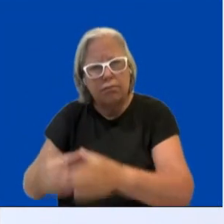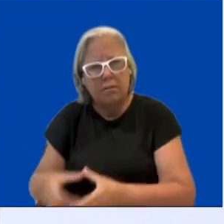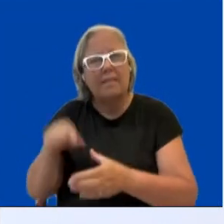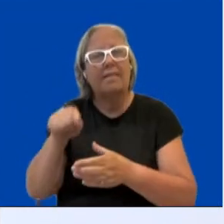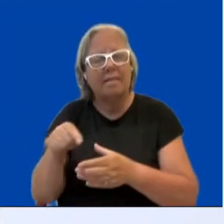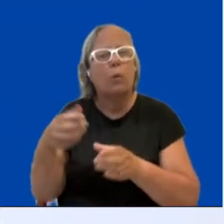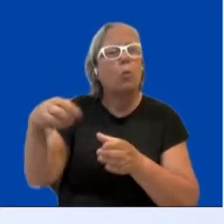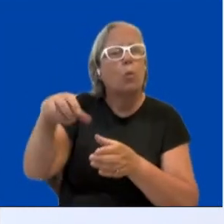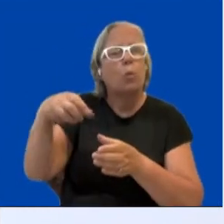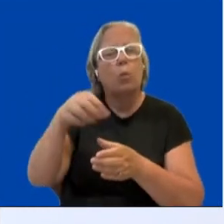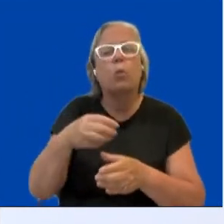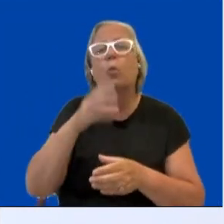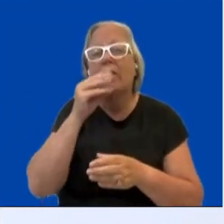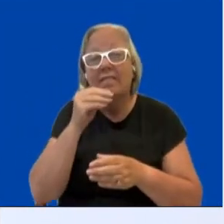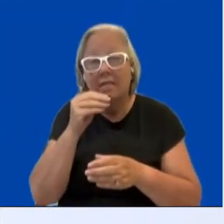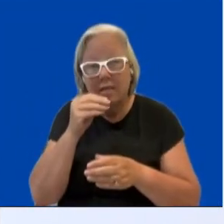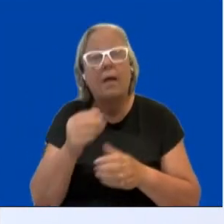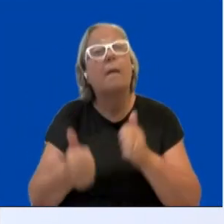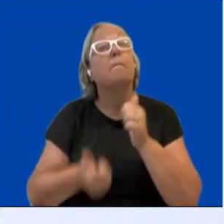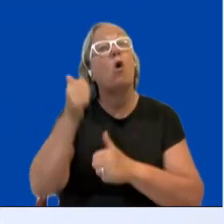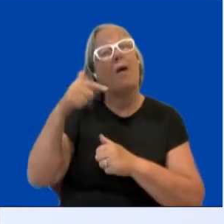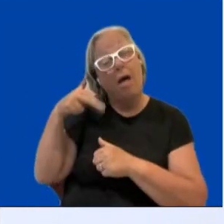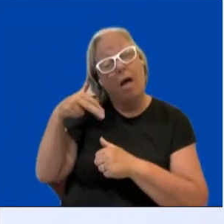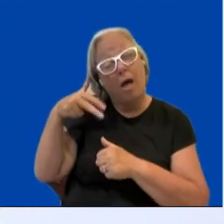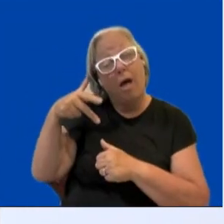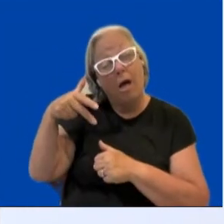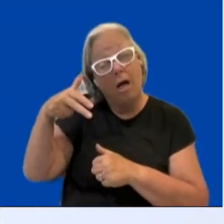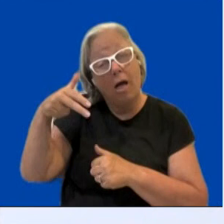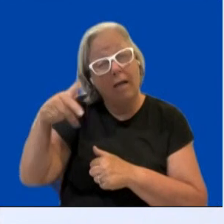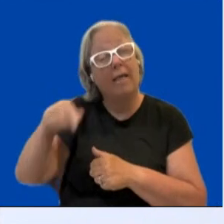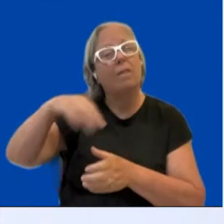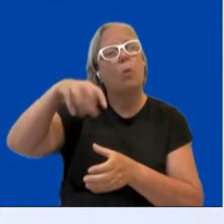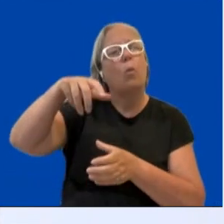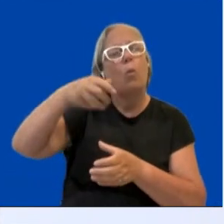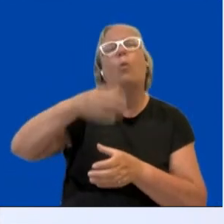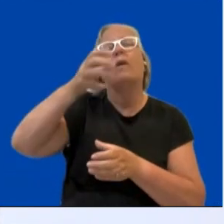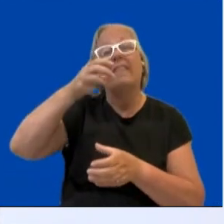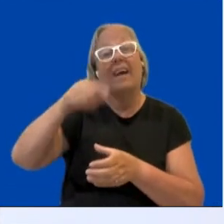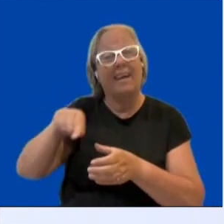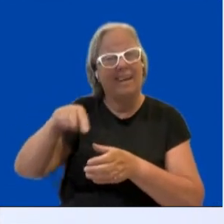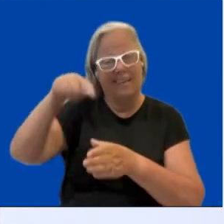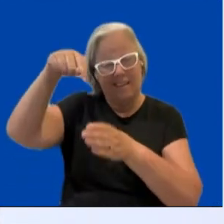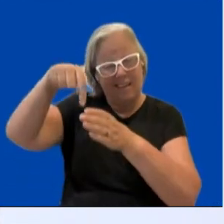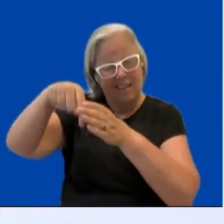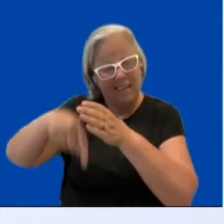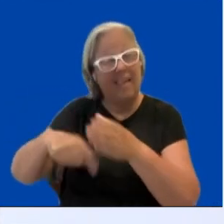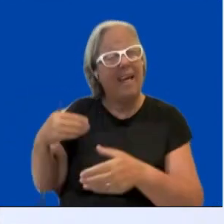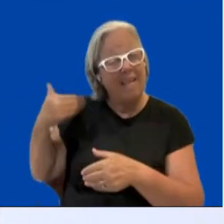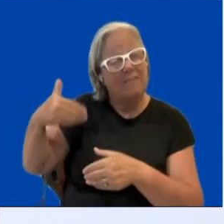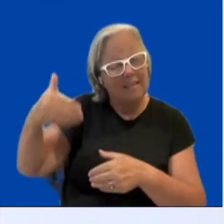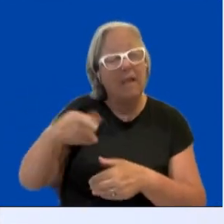girls and women who live on a daily basis to get that water. And they're easily